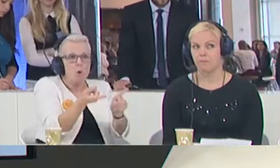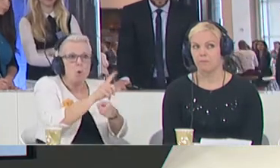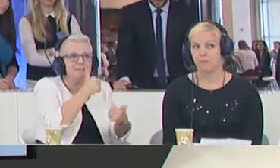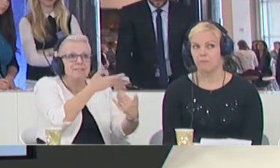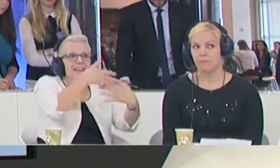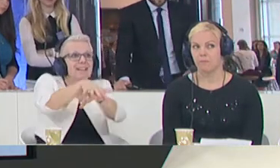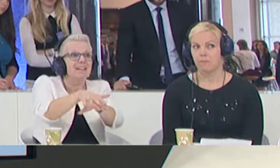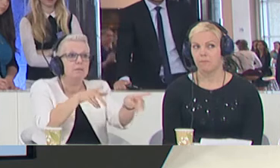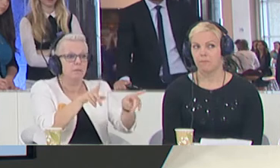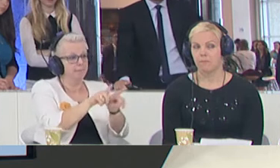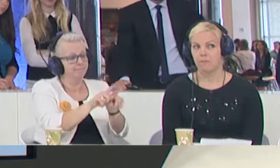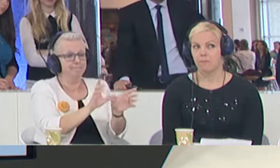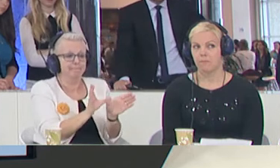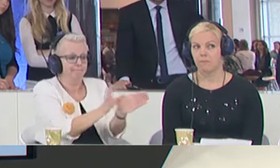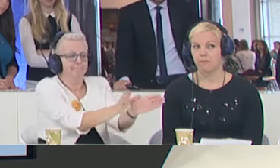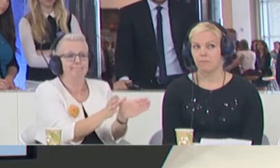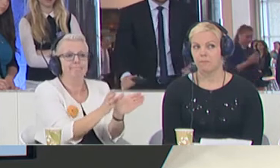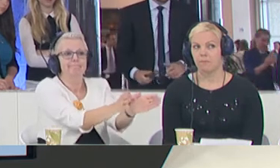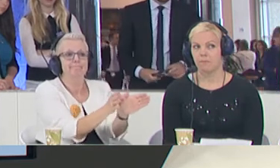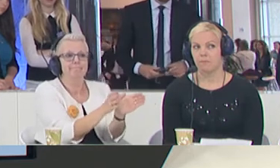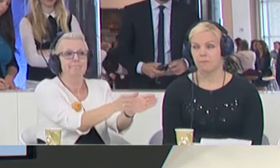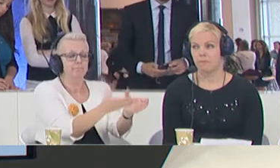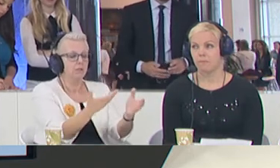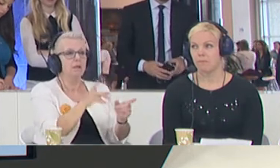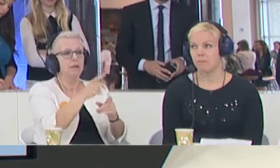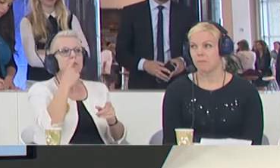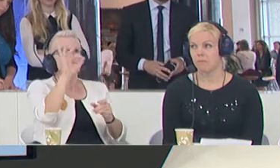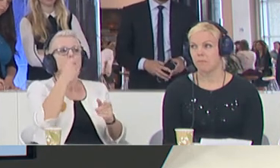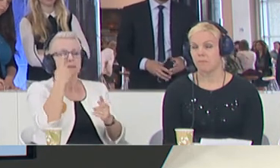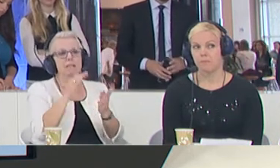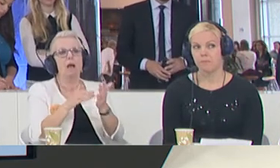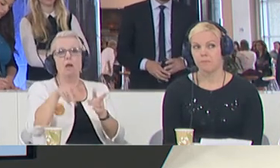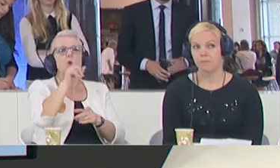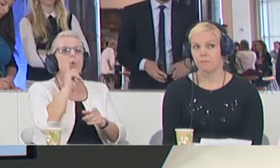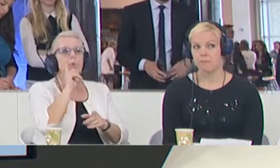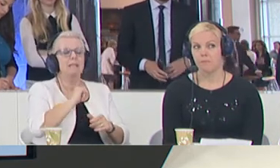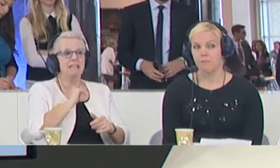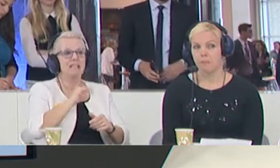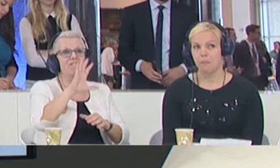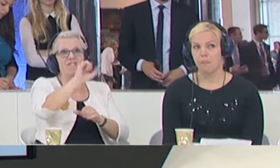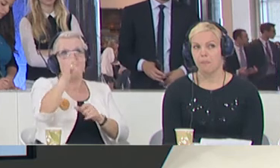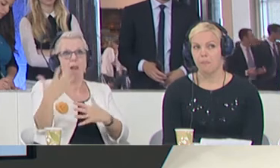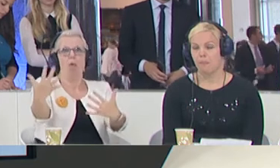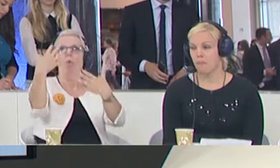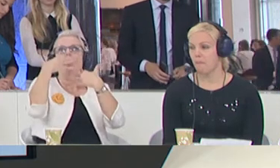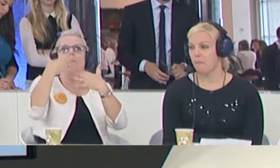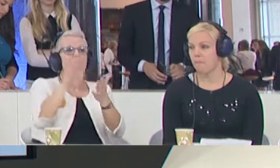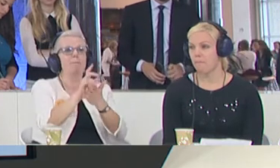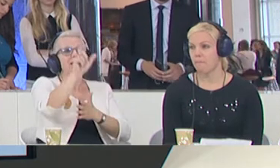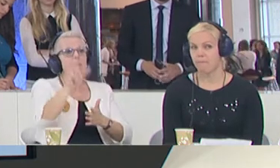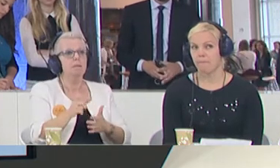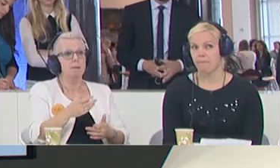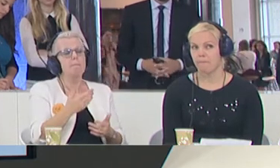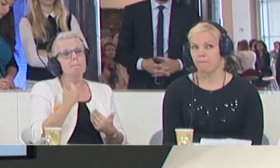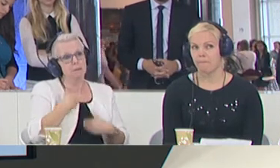This is, I think, then really a social problem. That's happening in the countries which today have the biggest burden, like in Italy. And of course, people are